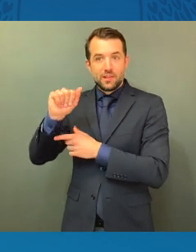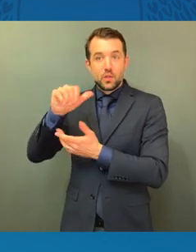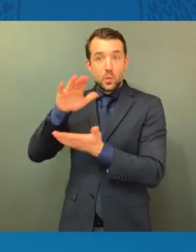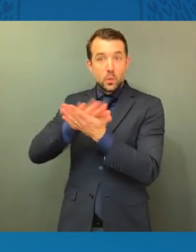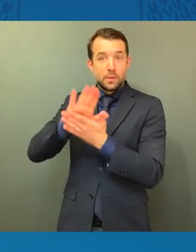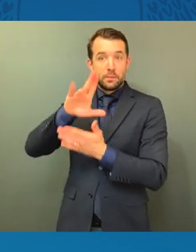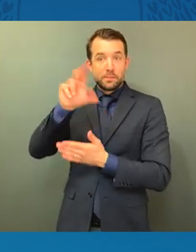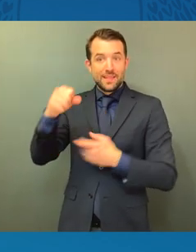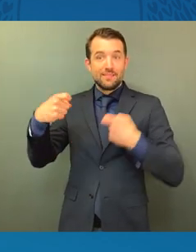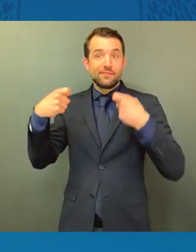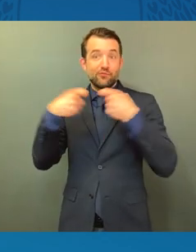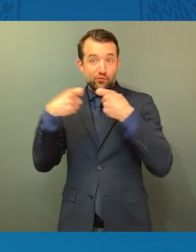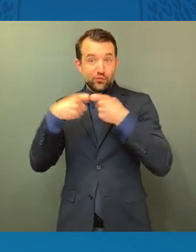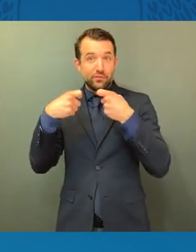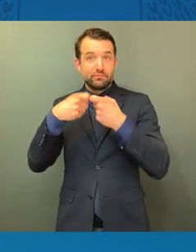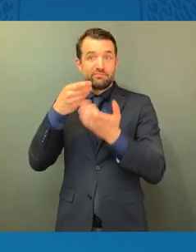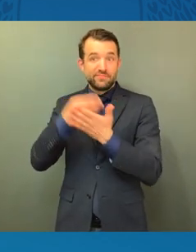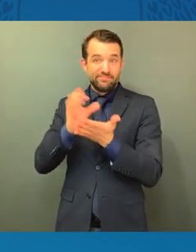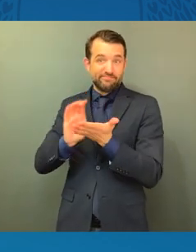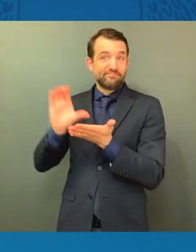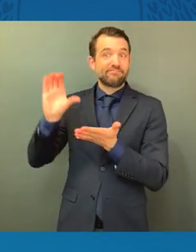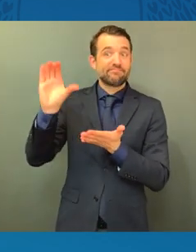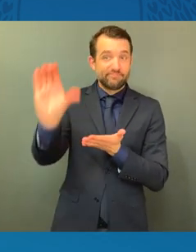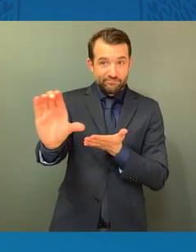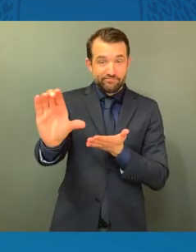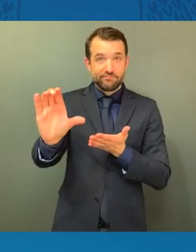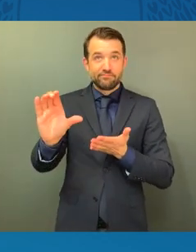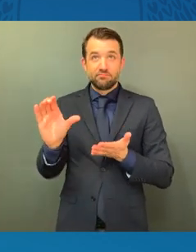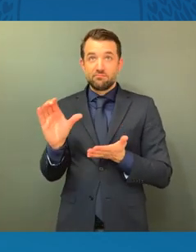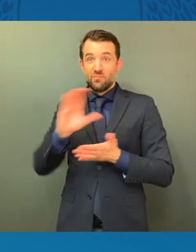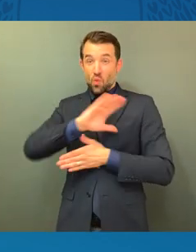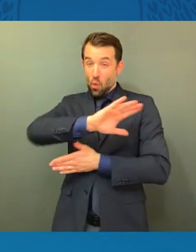fleet of buses. To all the students To